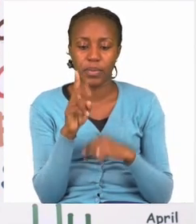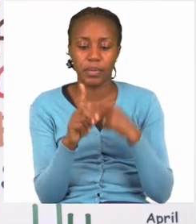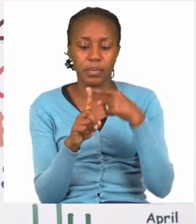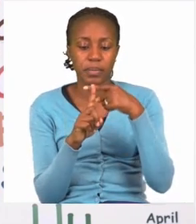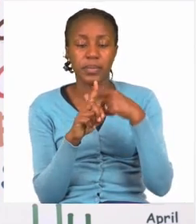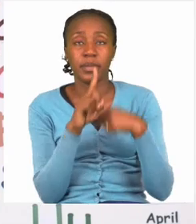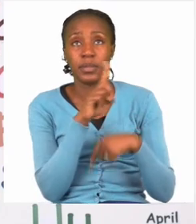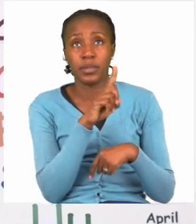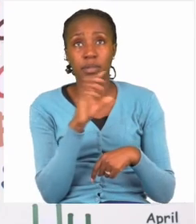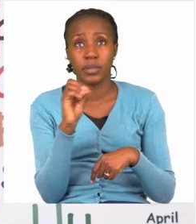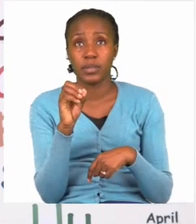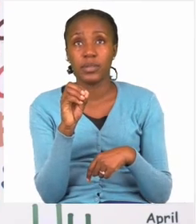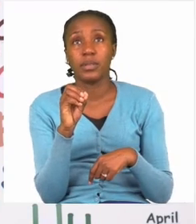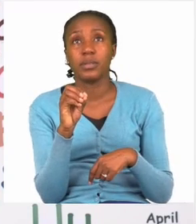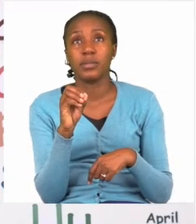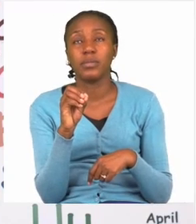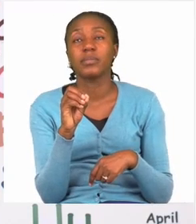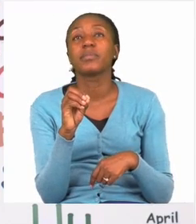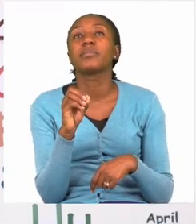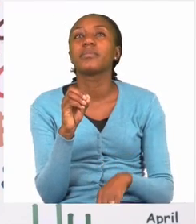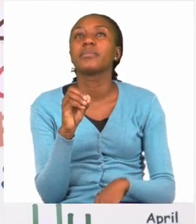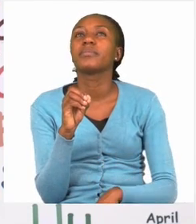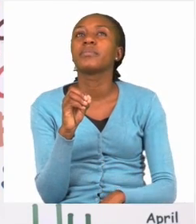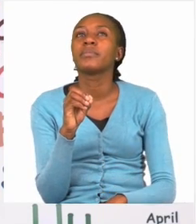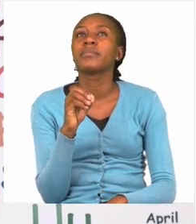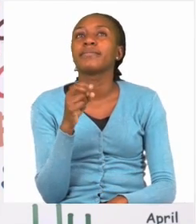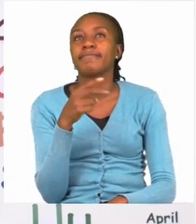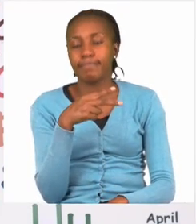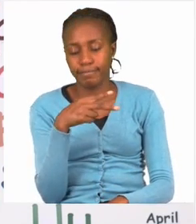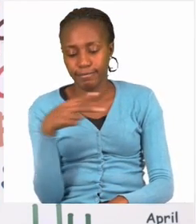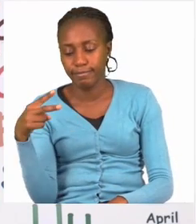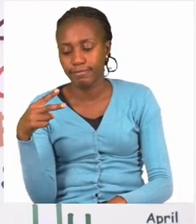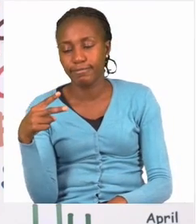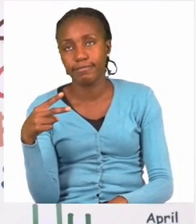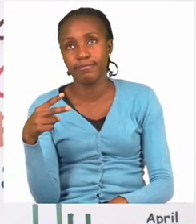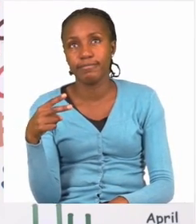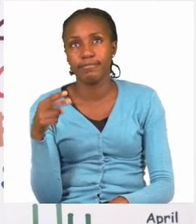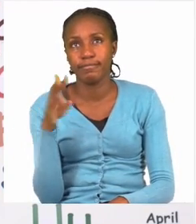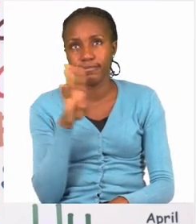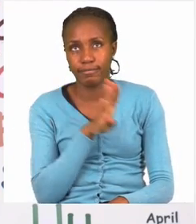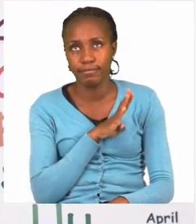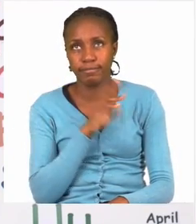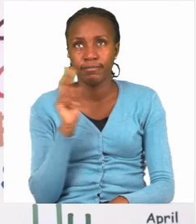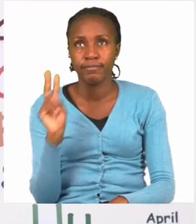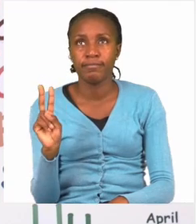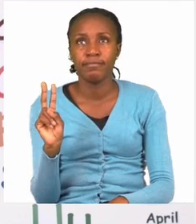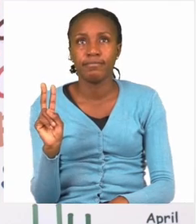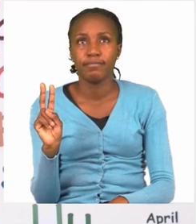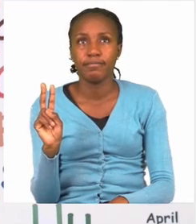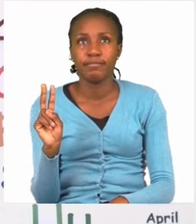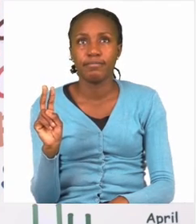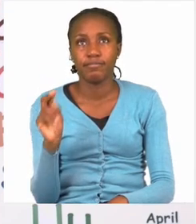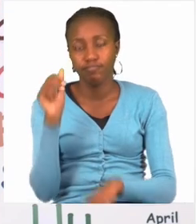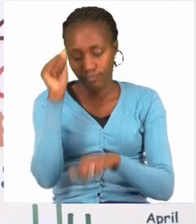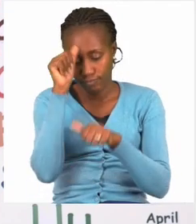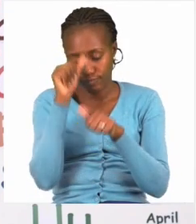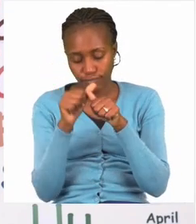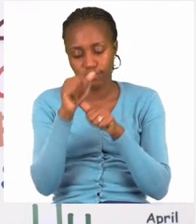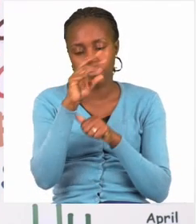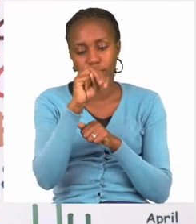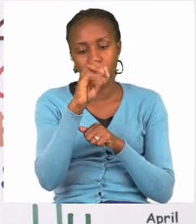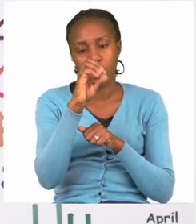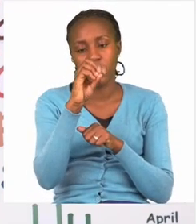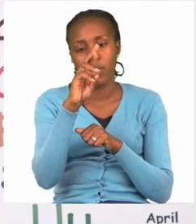10 more means 32 plus 10. Remember, more means plus.